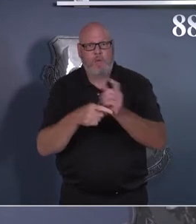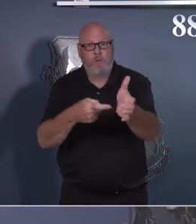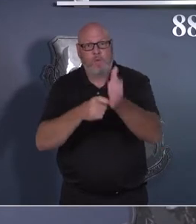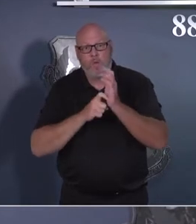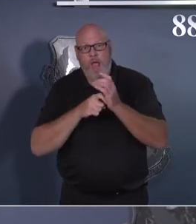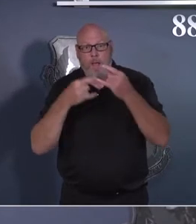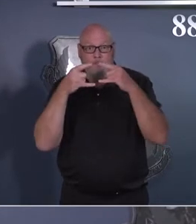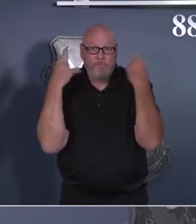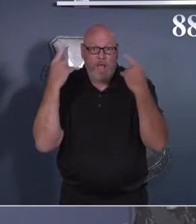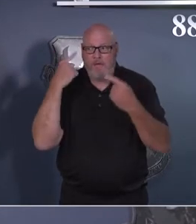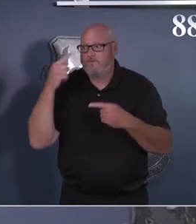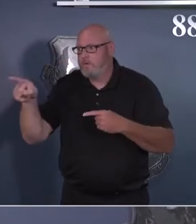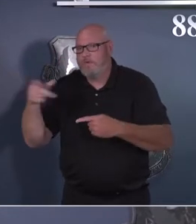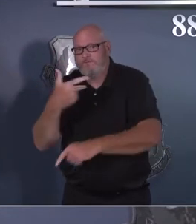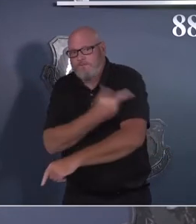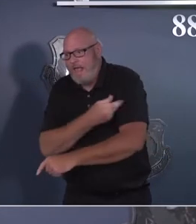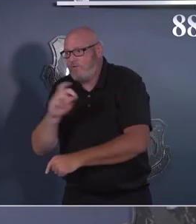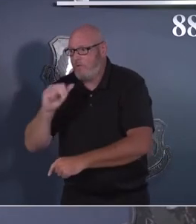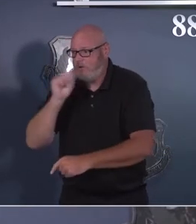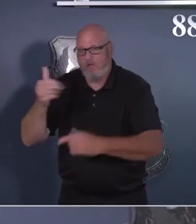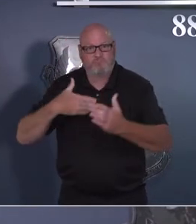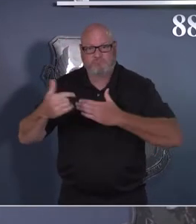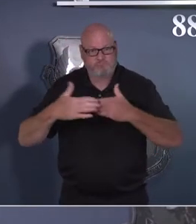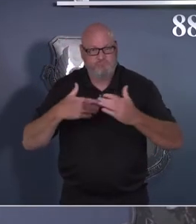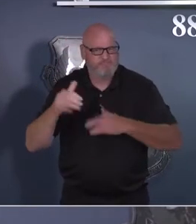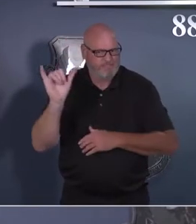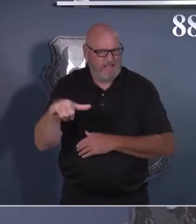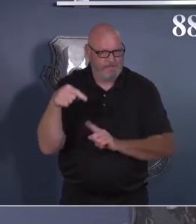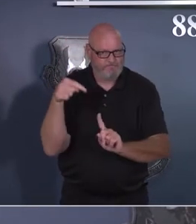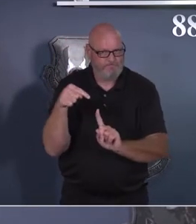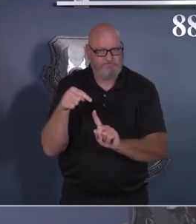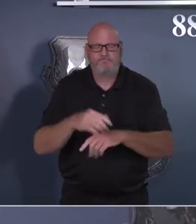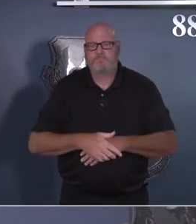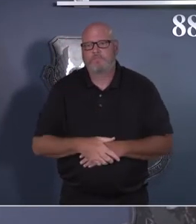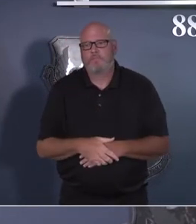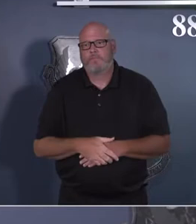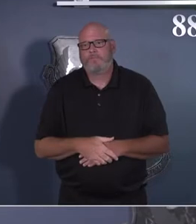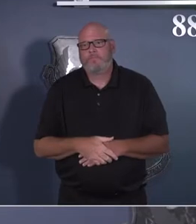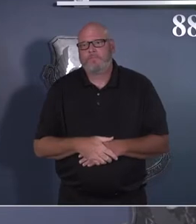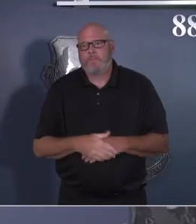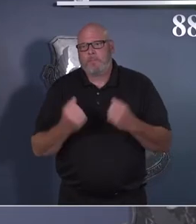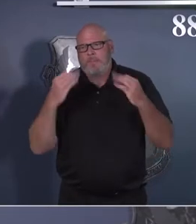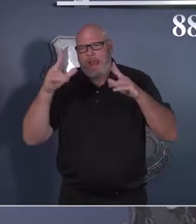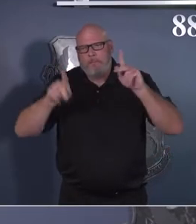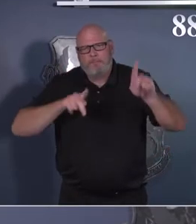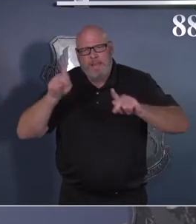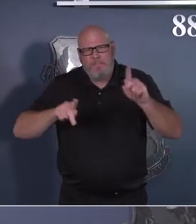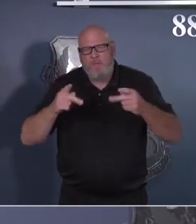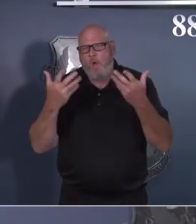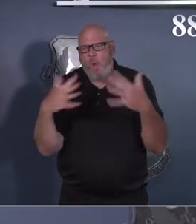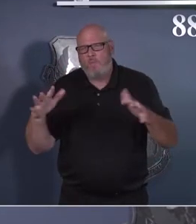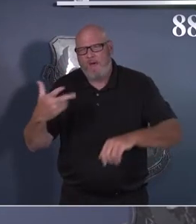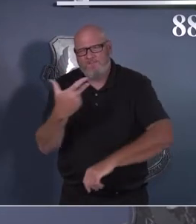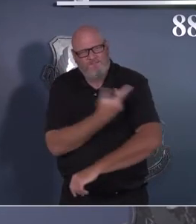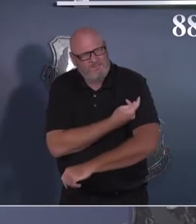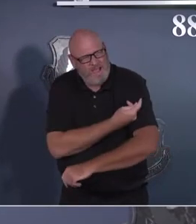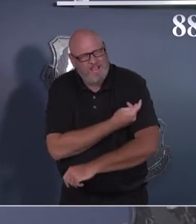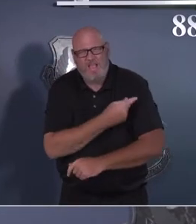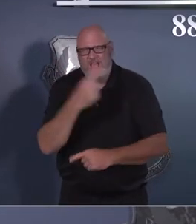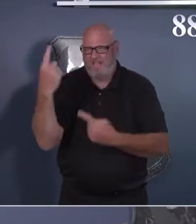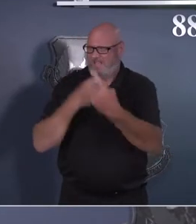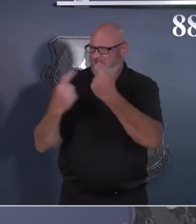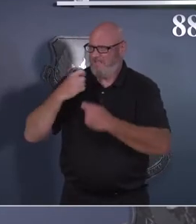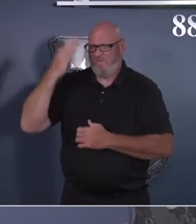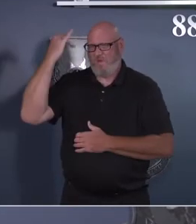individuals across the installation. And lots of folks, especially the vaccinated folks, asked, hey, why? Why do I, as a vaccinated individual,